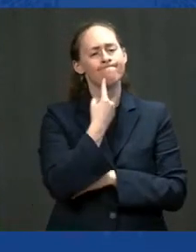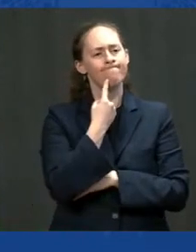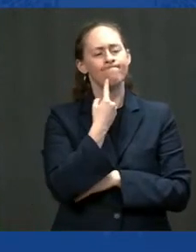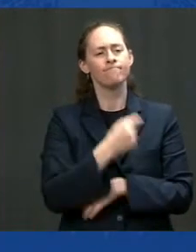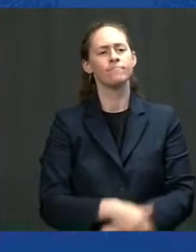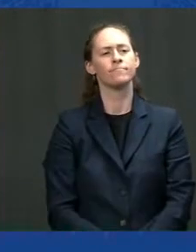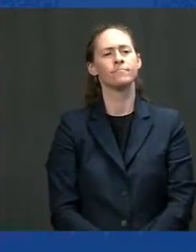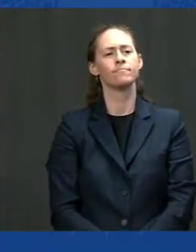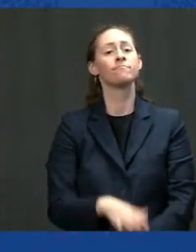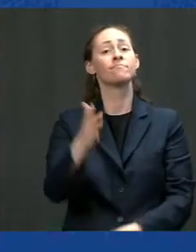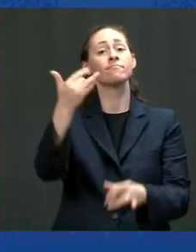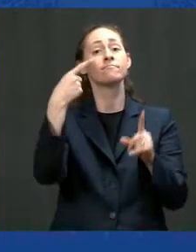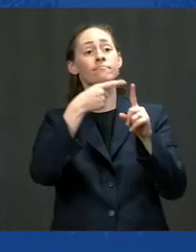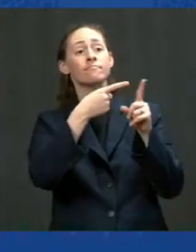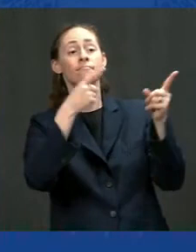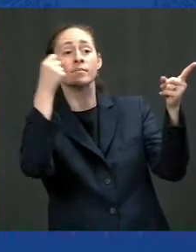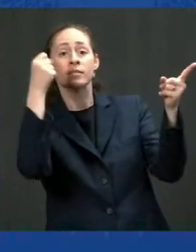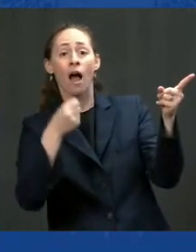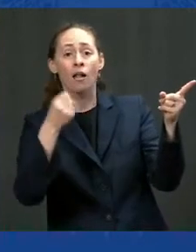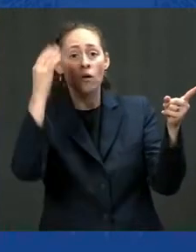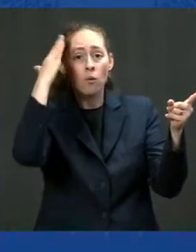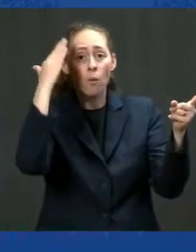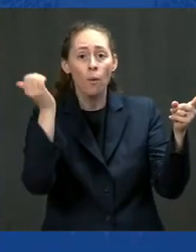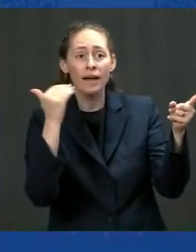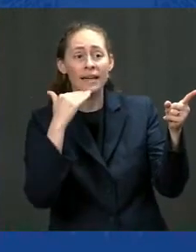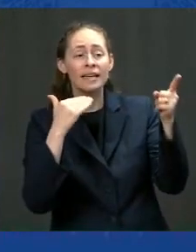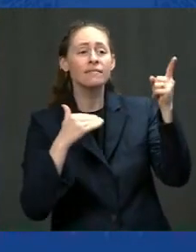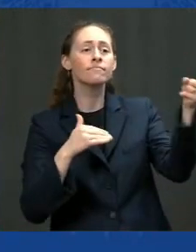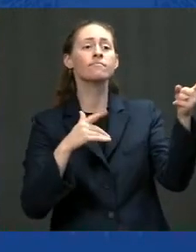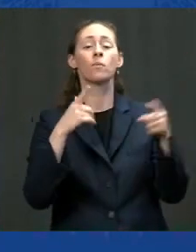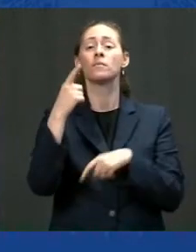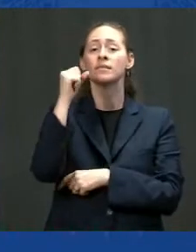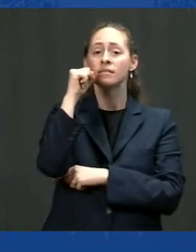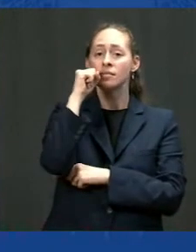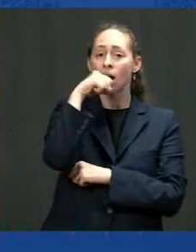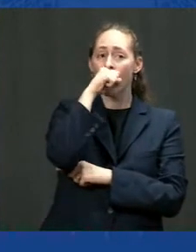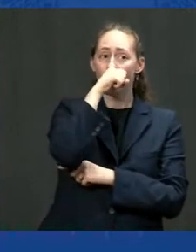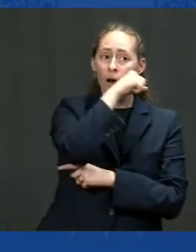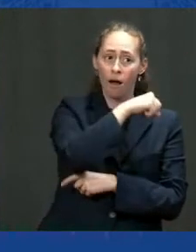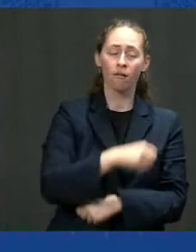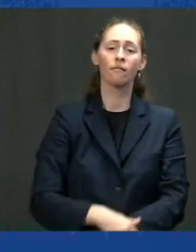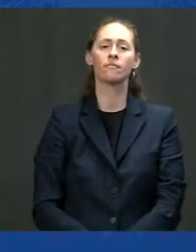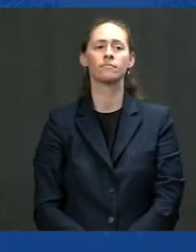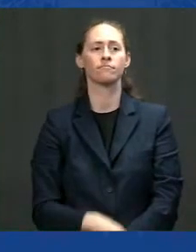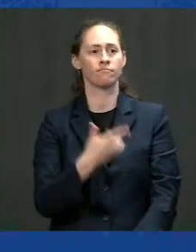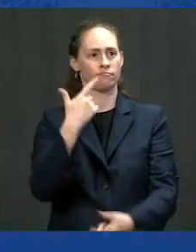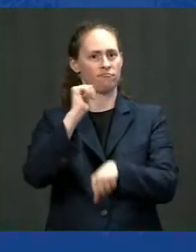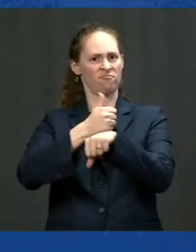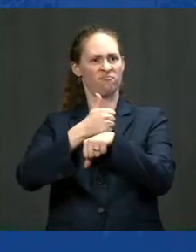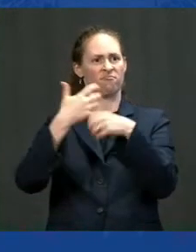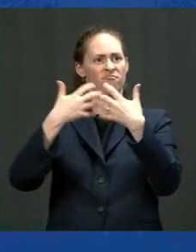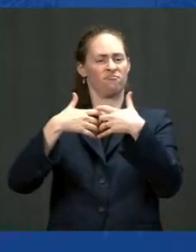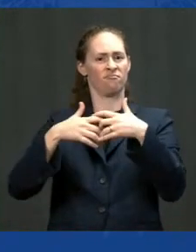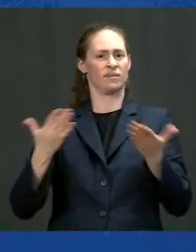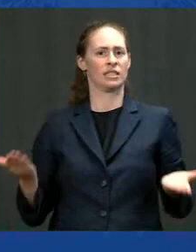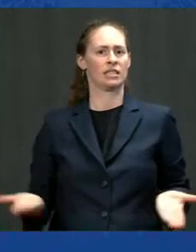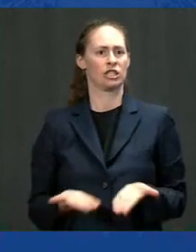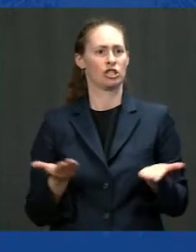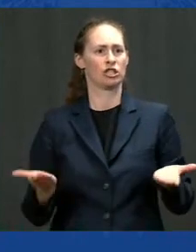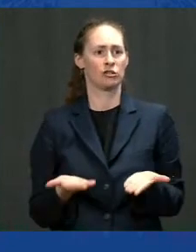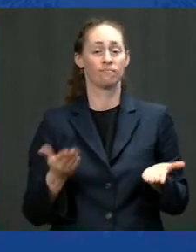and Taiwan open up plants here in the United States, hiring